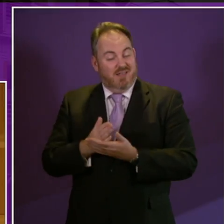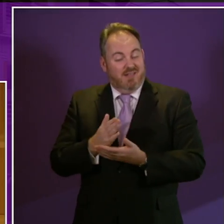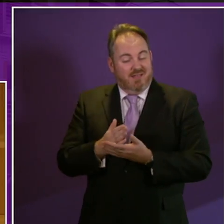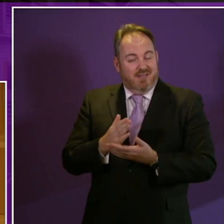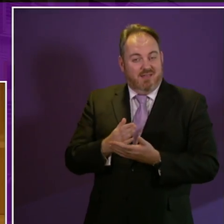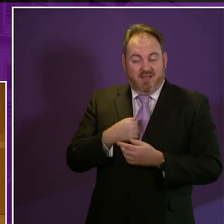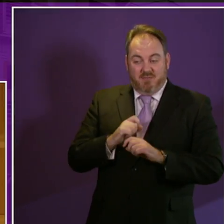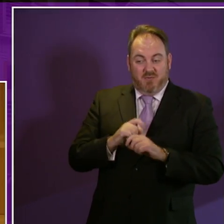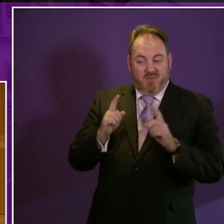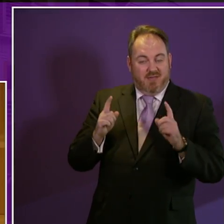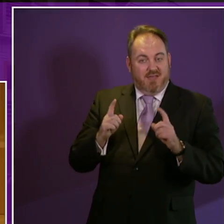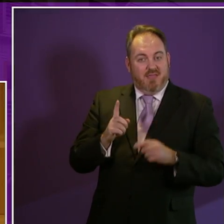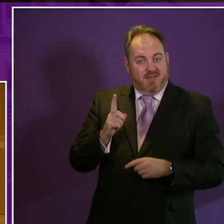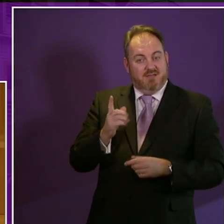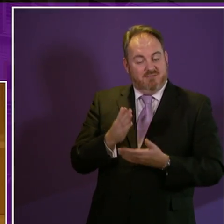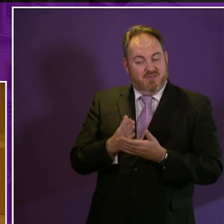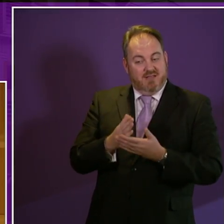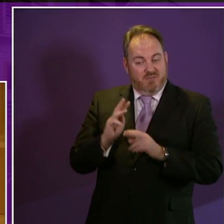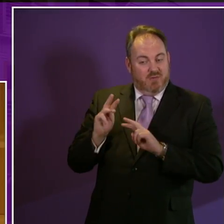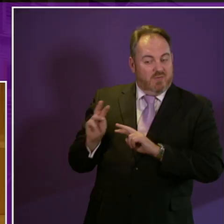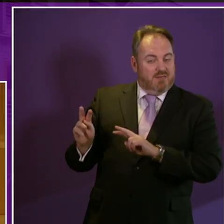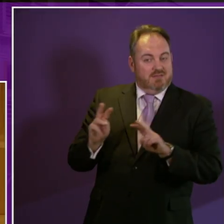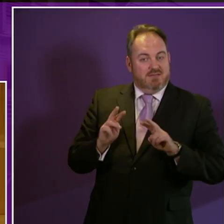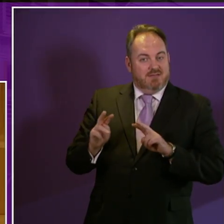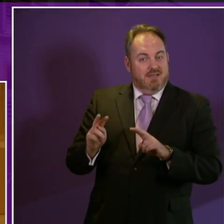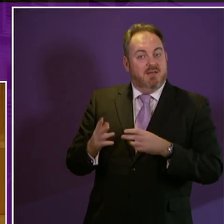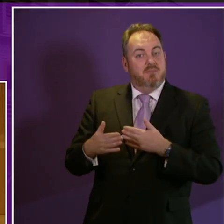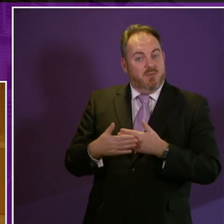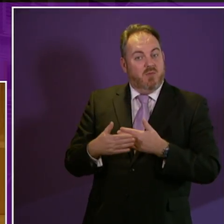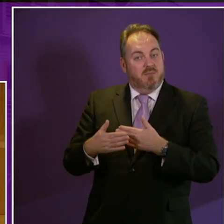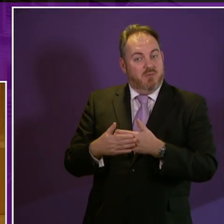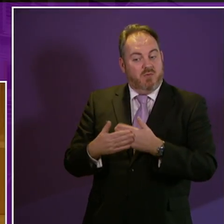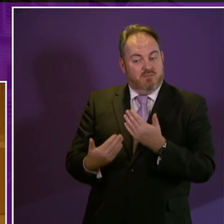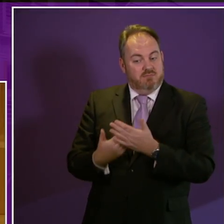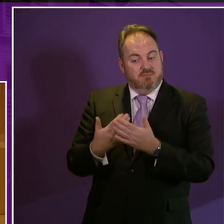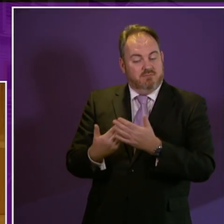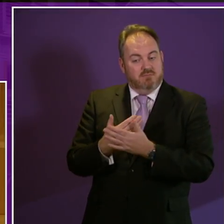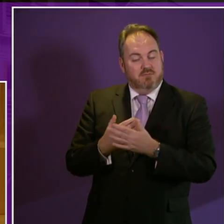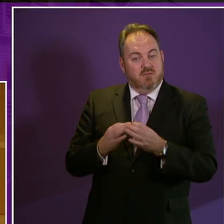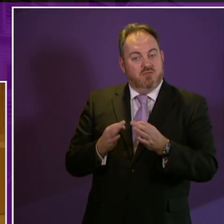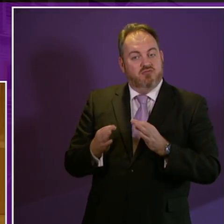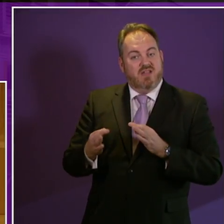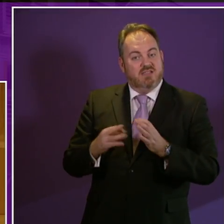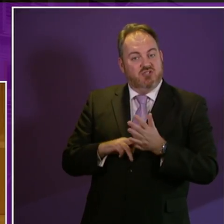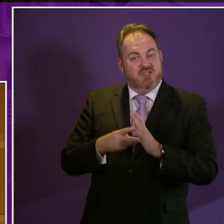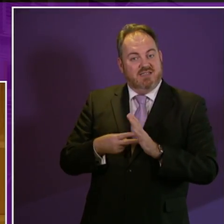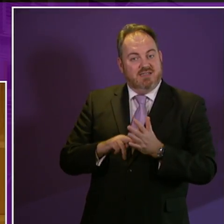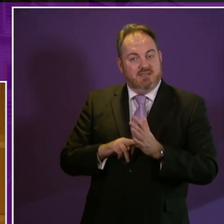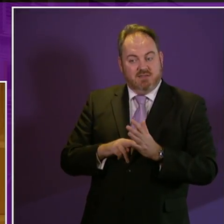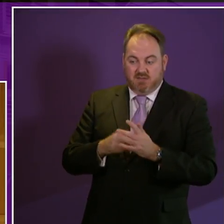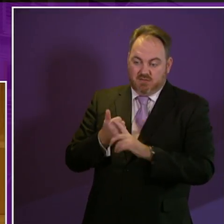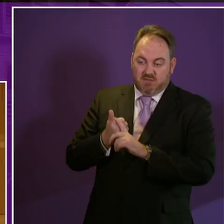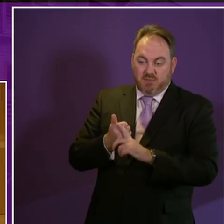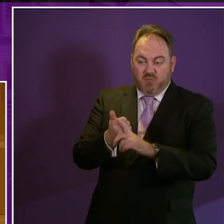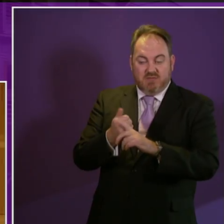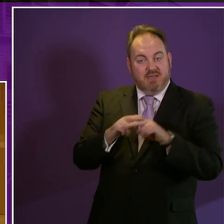will be a profound movement towards realising a strategy for families affected by disability and it's a long time